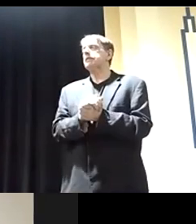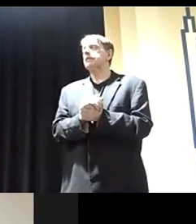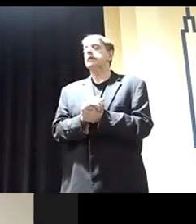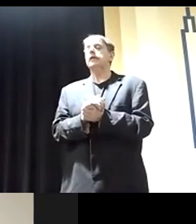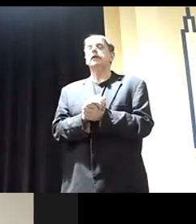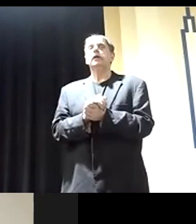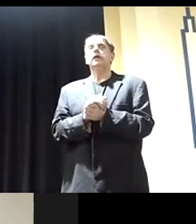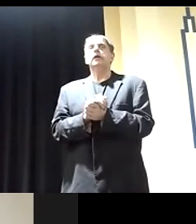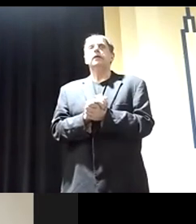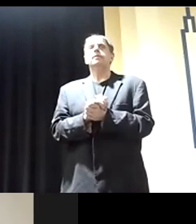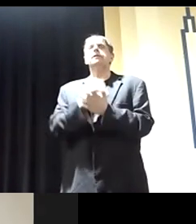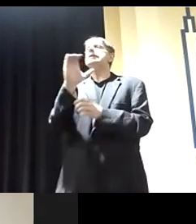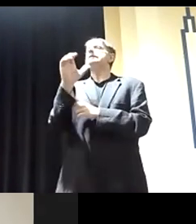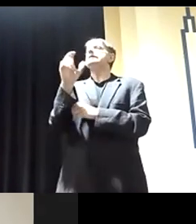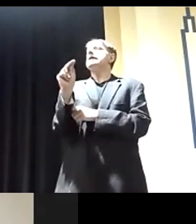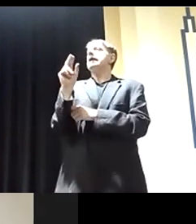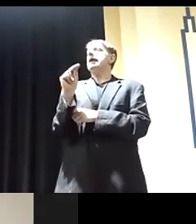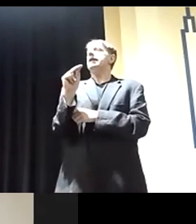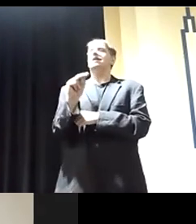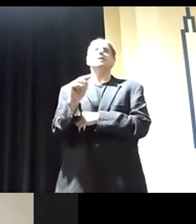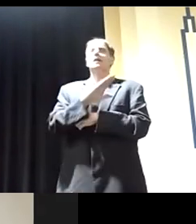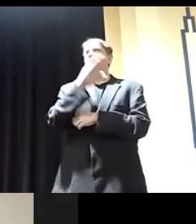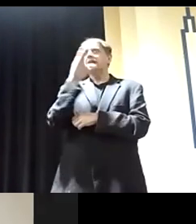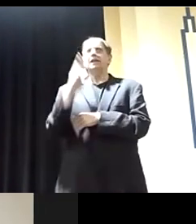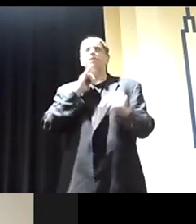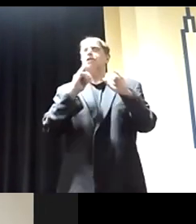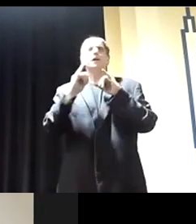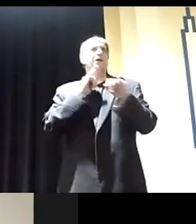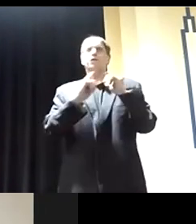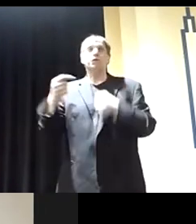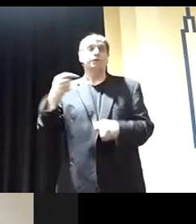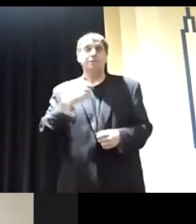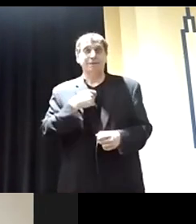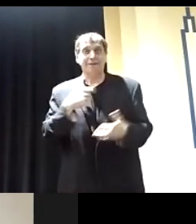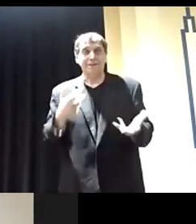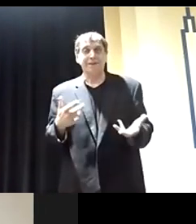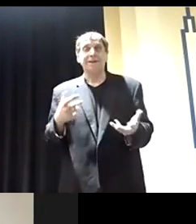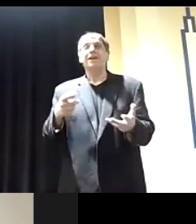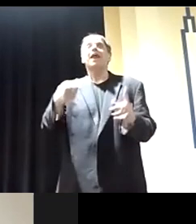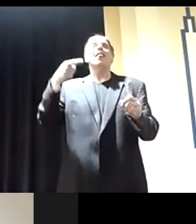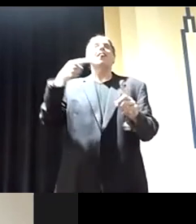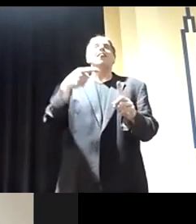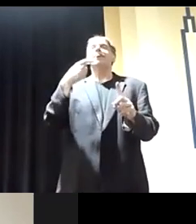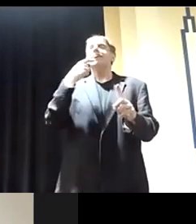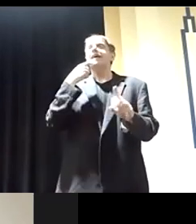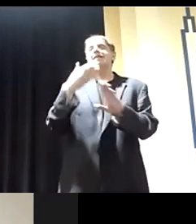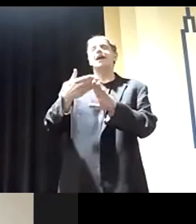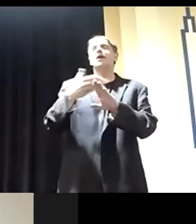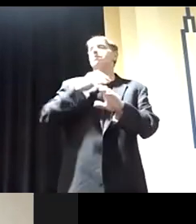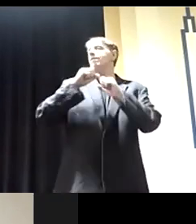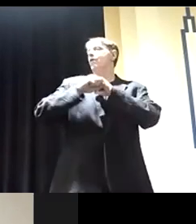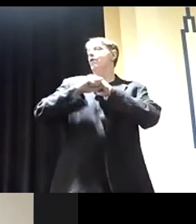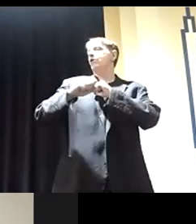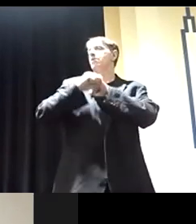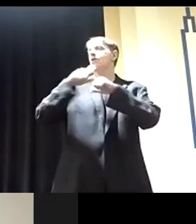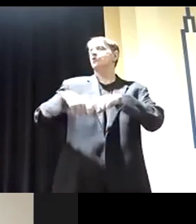So CNN, who never interviews me, you know, they say every other minute before they go to commercial break, you know,